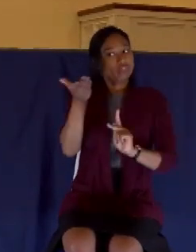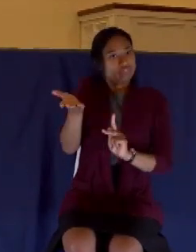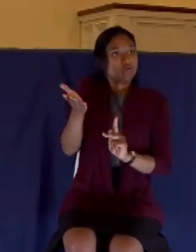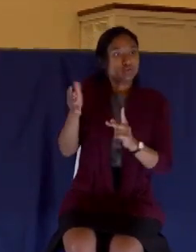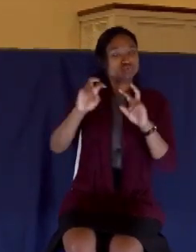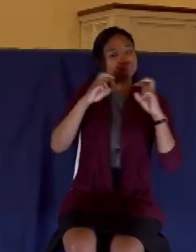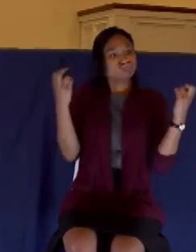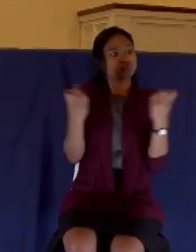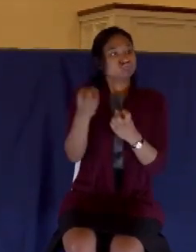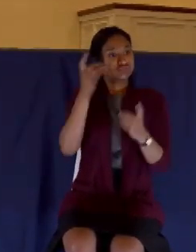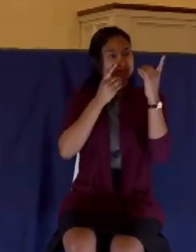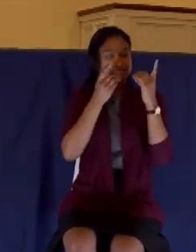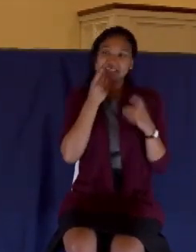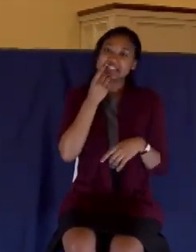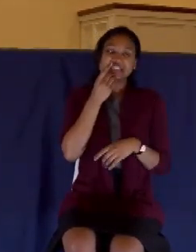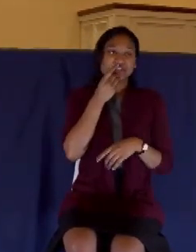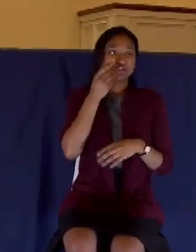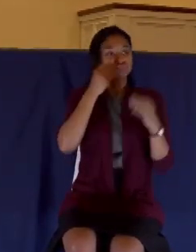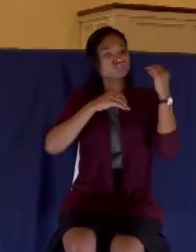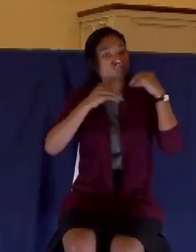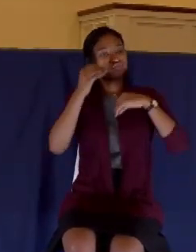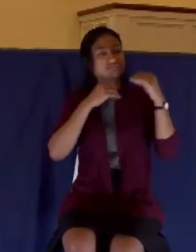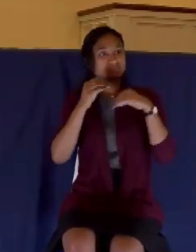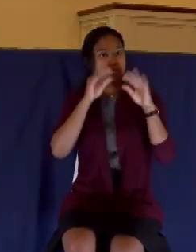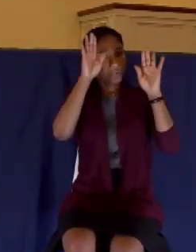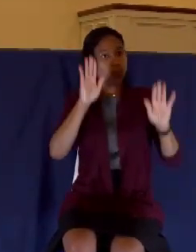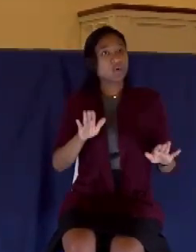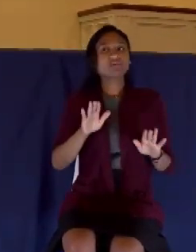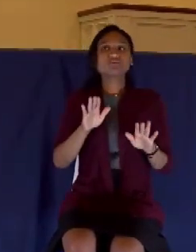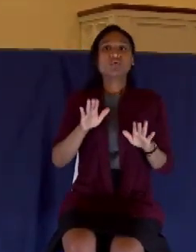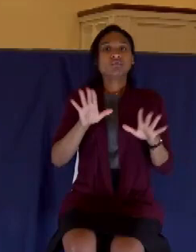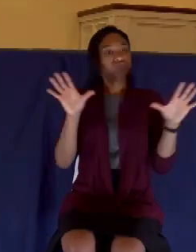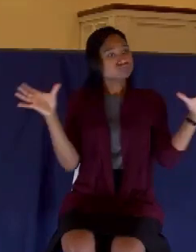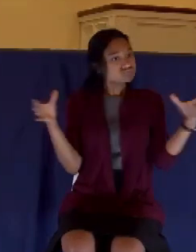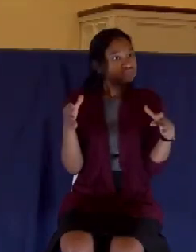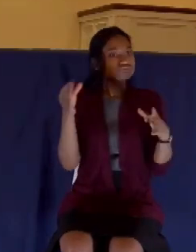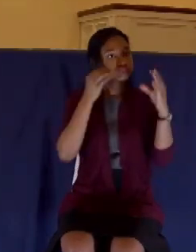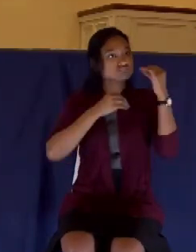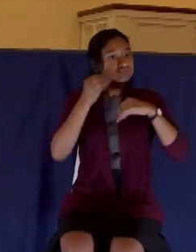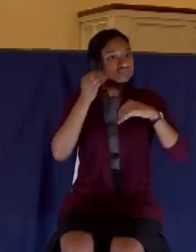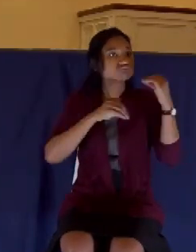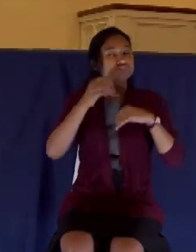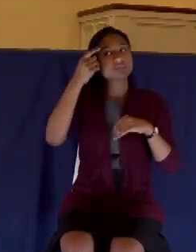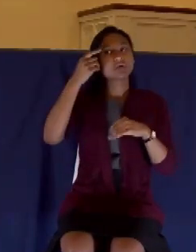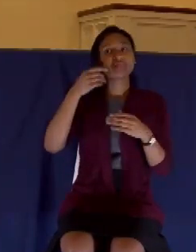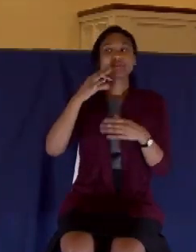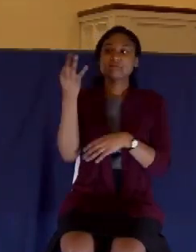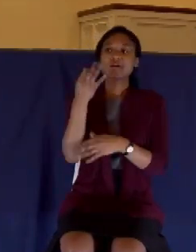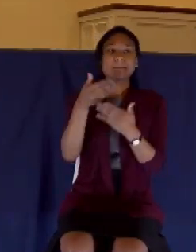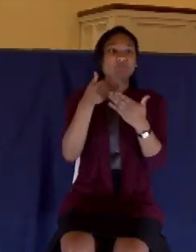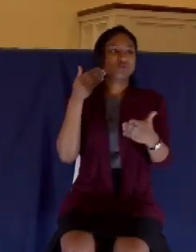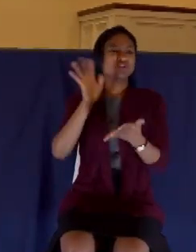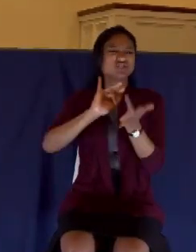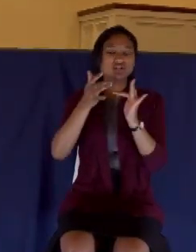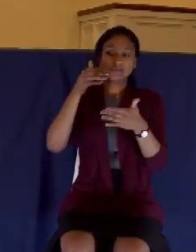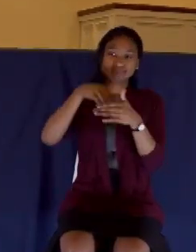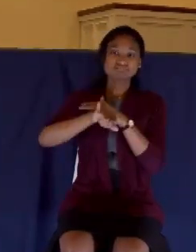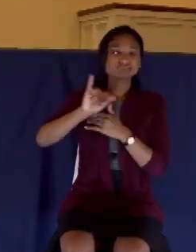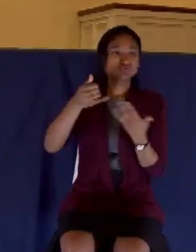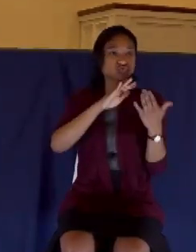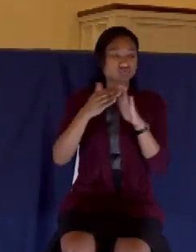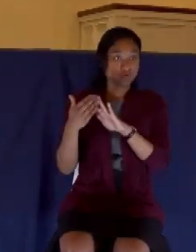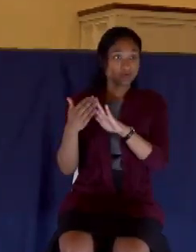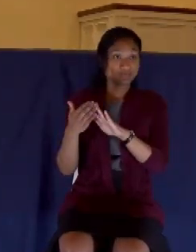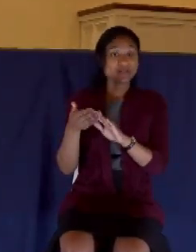This is a wonderful gathering here on the Friday before the triumphal entry. And then look at verse 3 where it says, and he sat